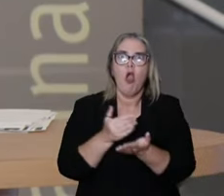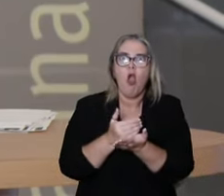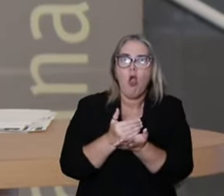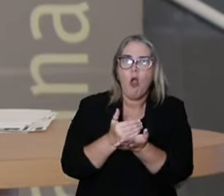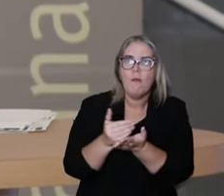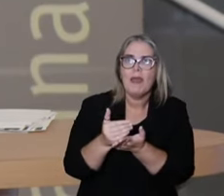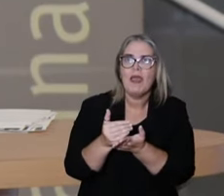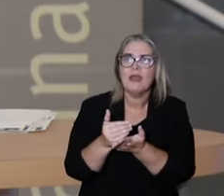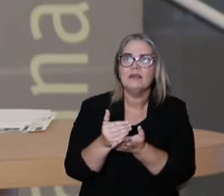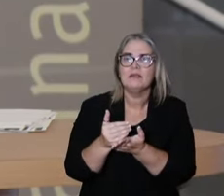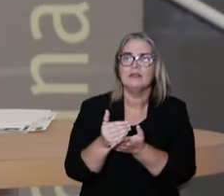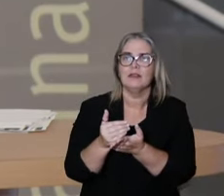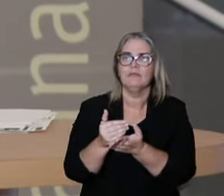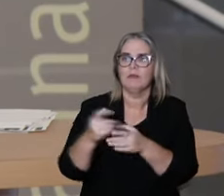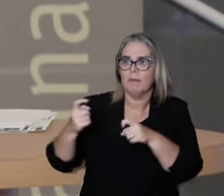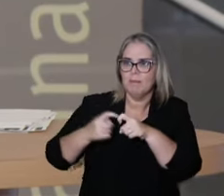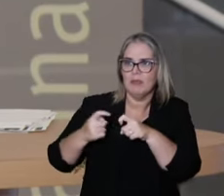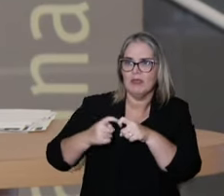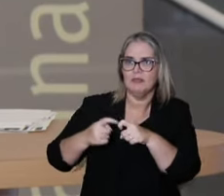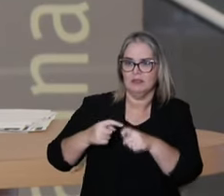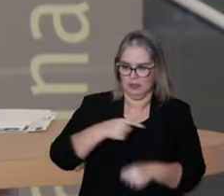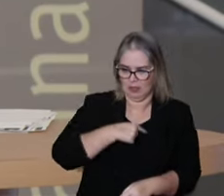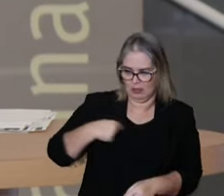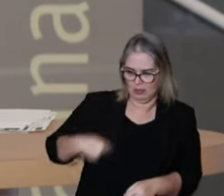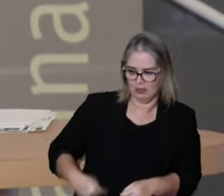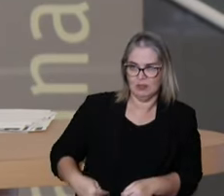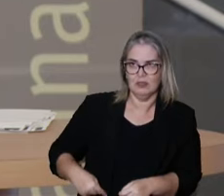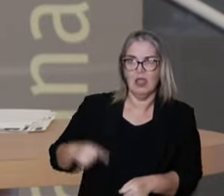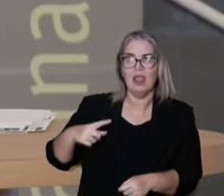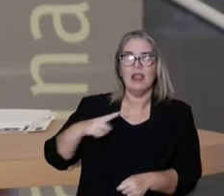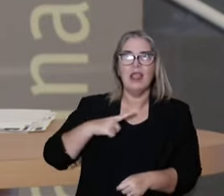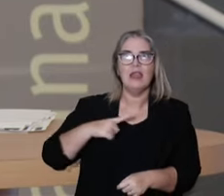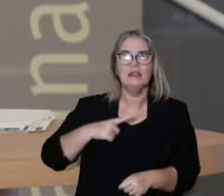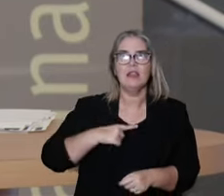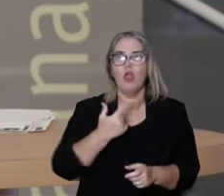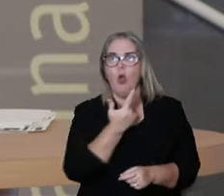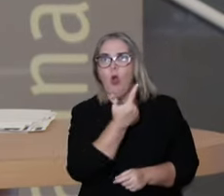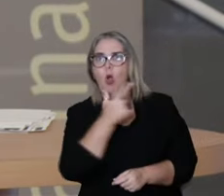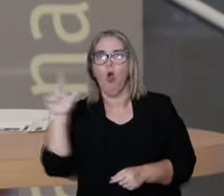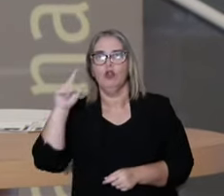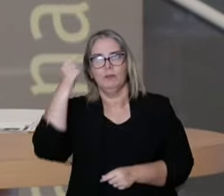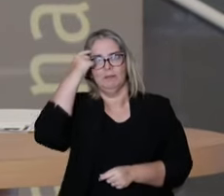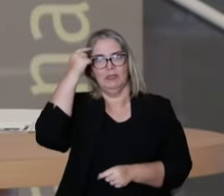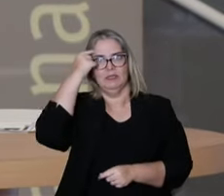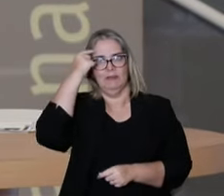They get space and modulate and protect people in a certain way.